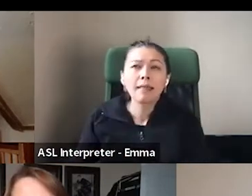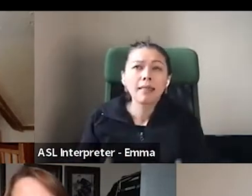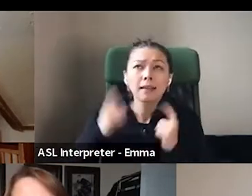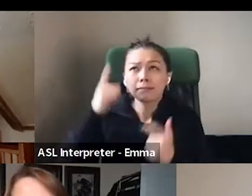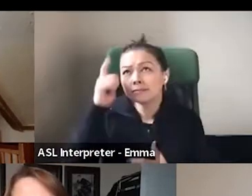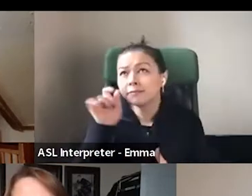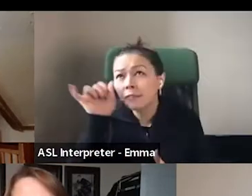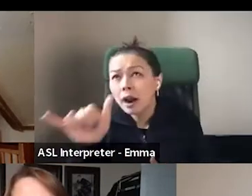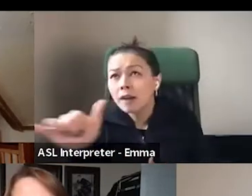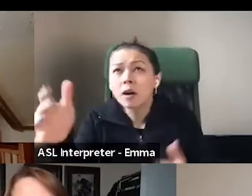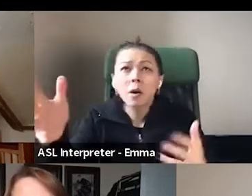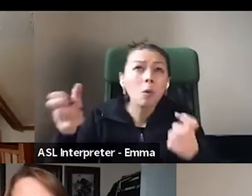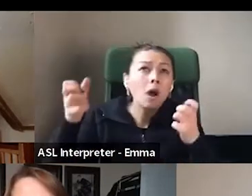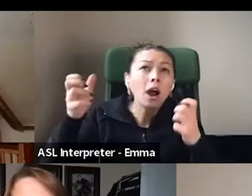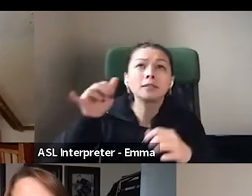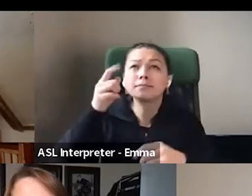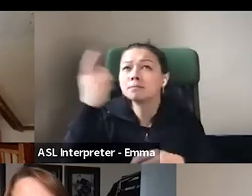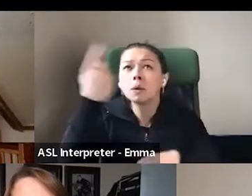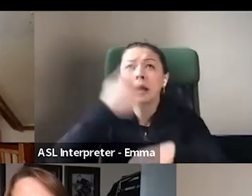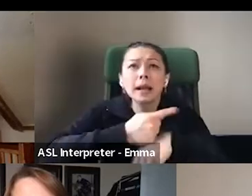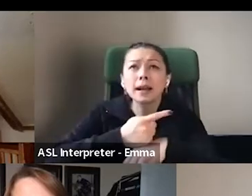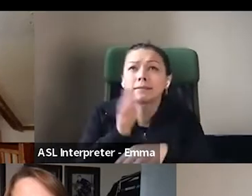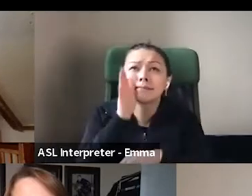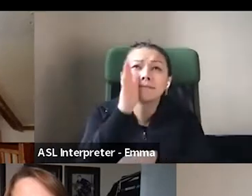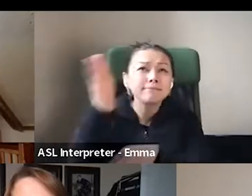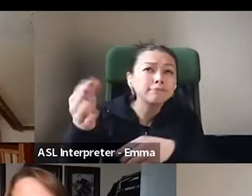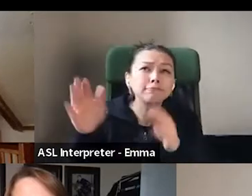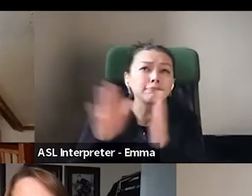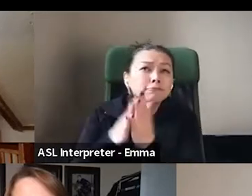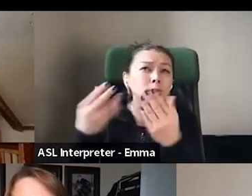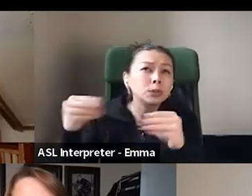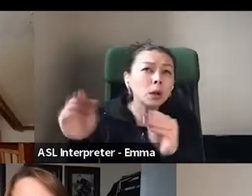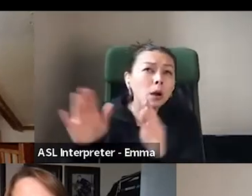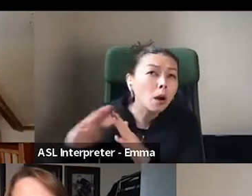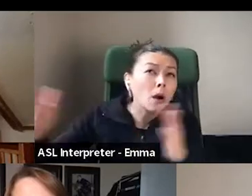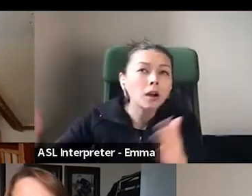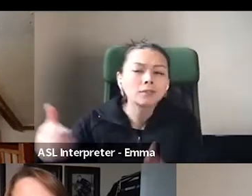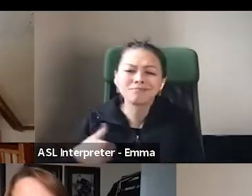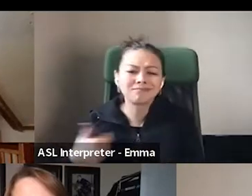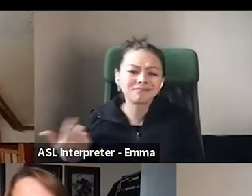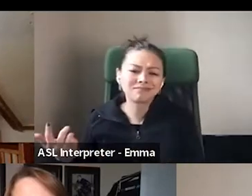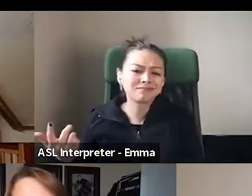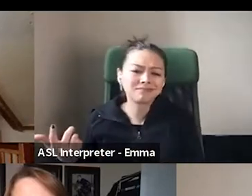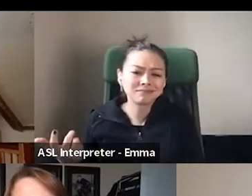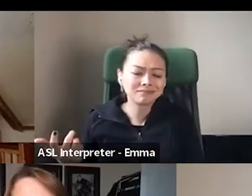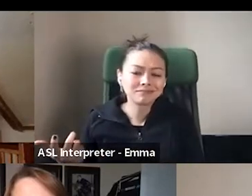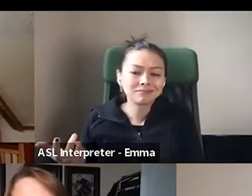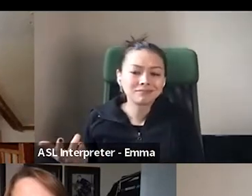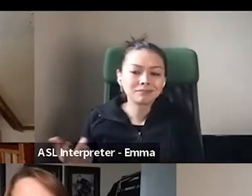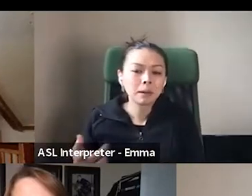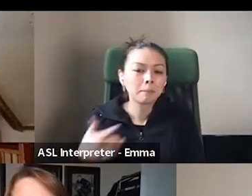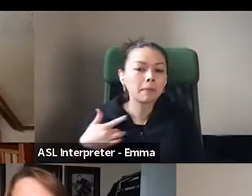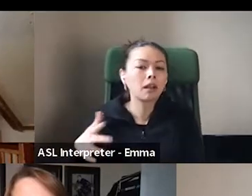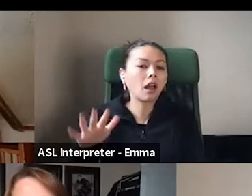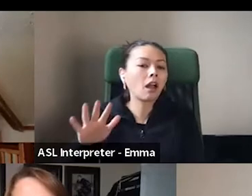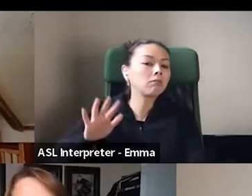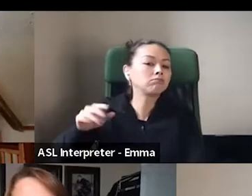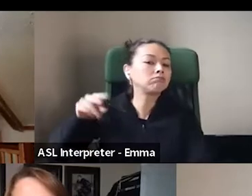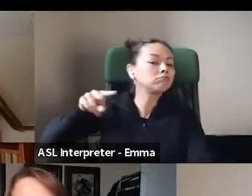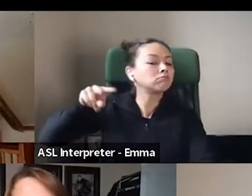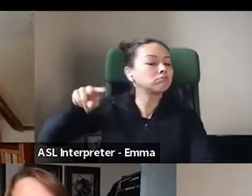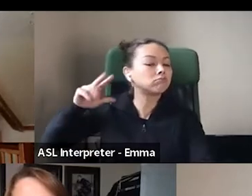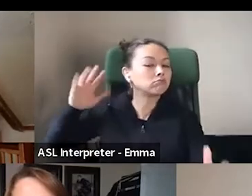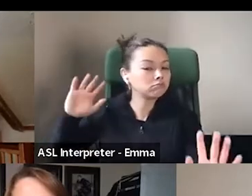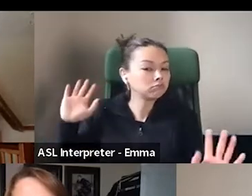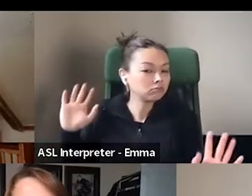loved books, but I kind of looked at the book industry from the outside. Uh, it was the pandemic actually, that made me think